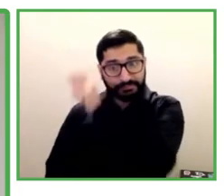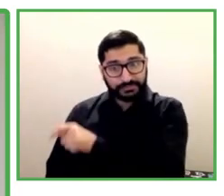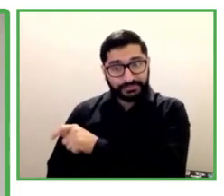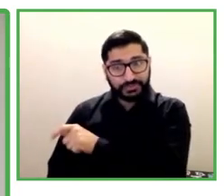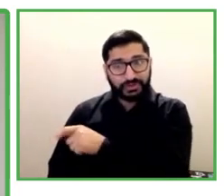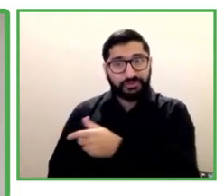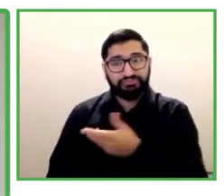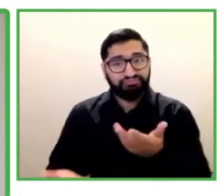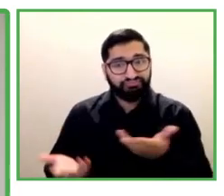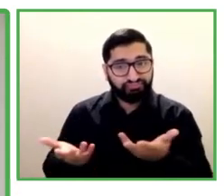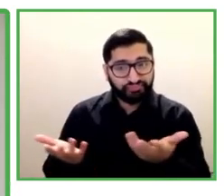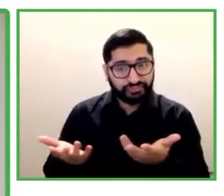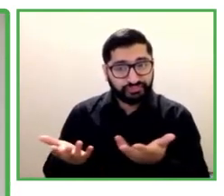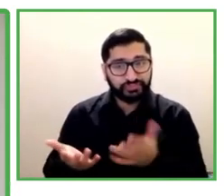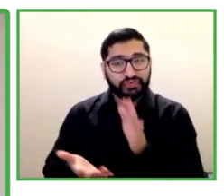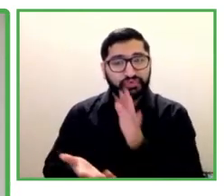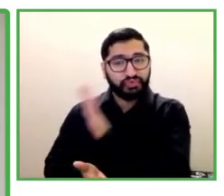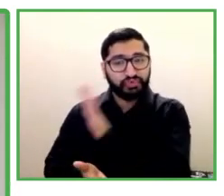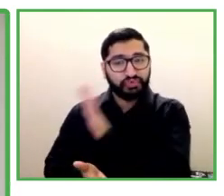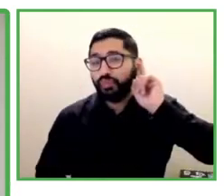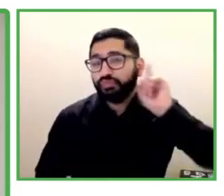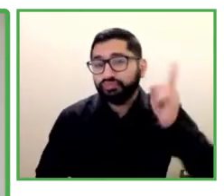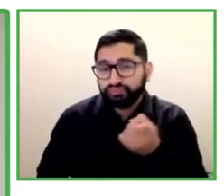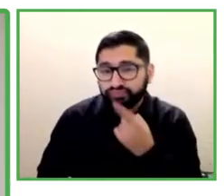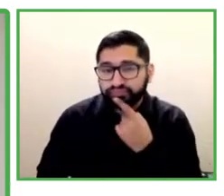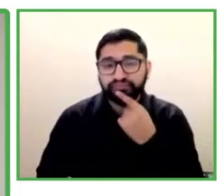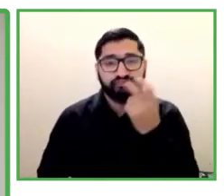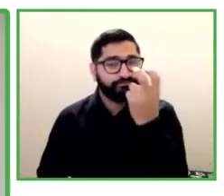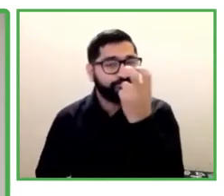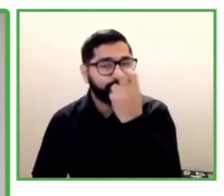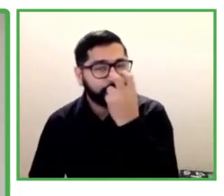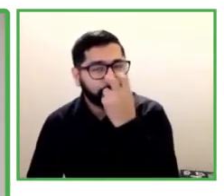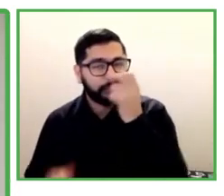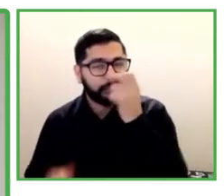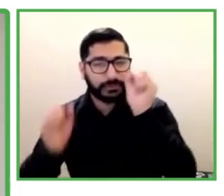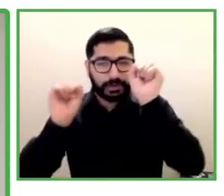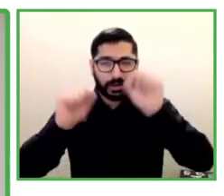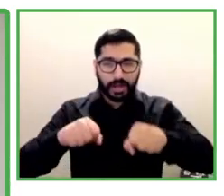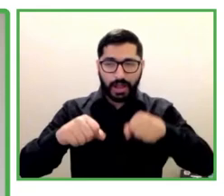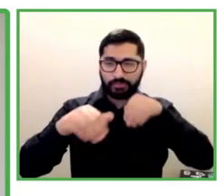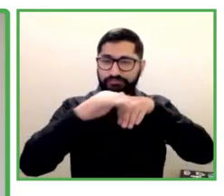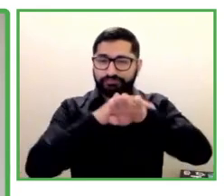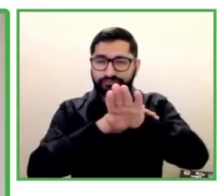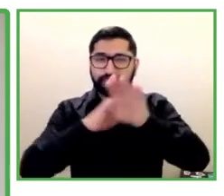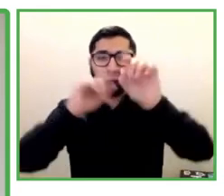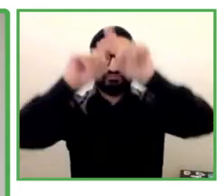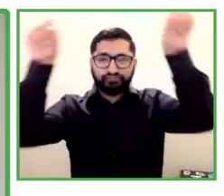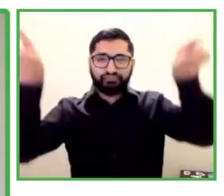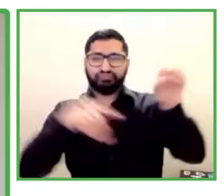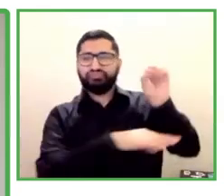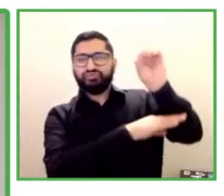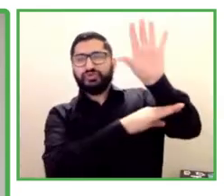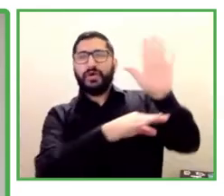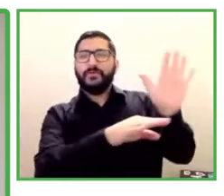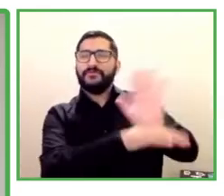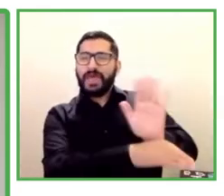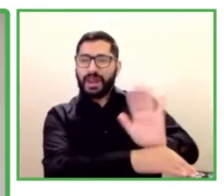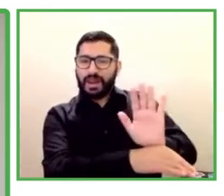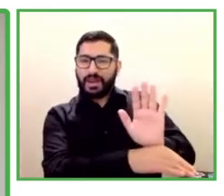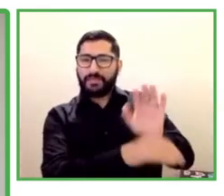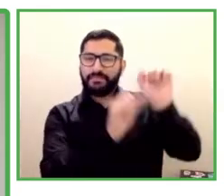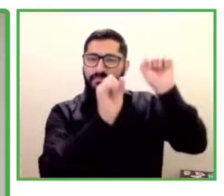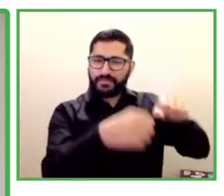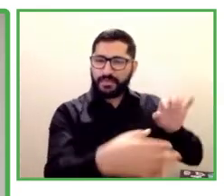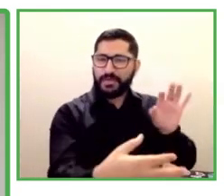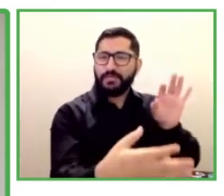joined our program in 2018 and her work and her scaling model attracted the attention of a partner